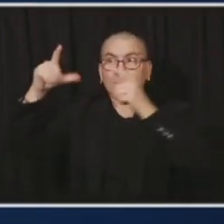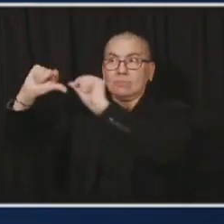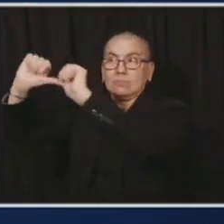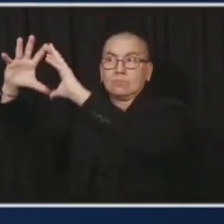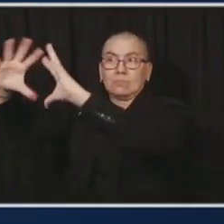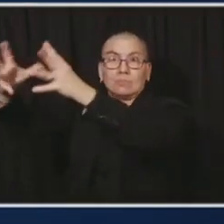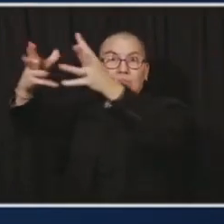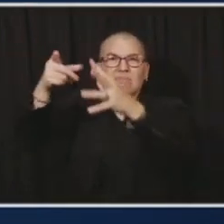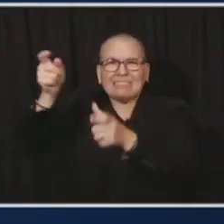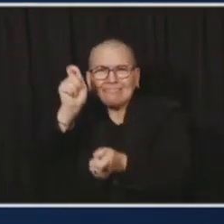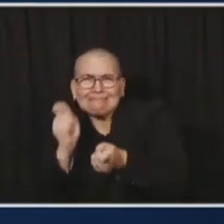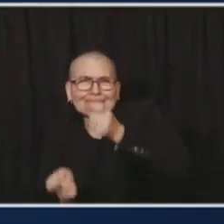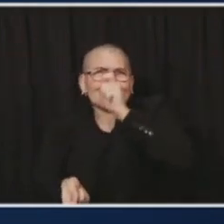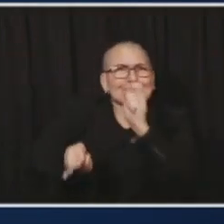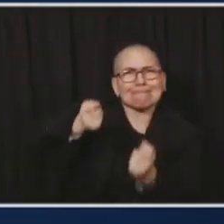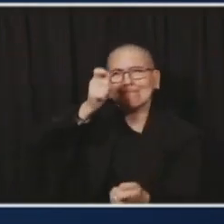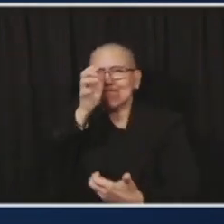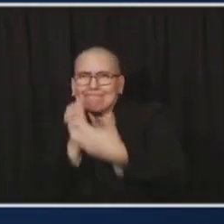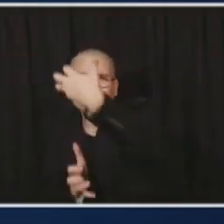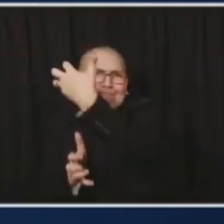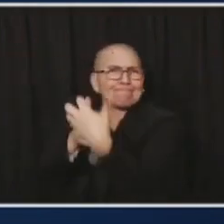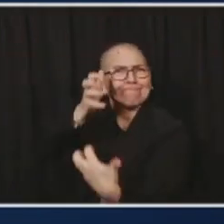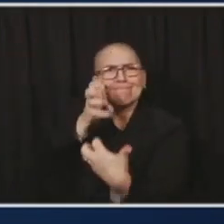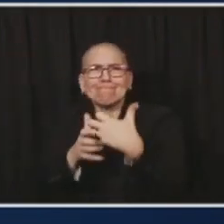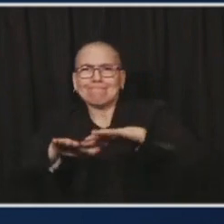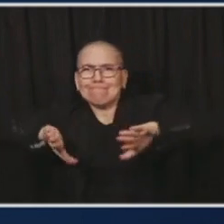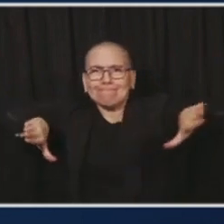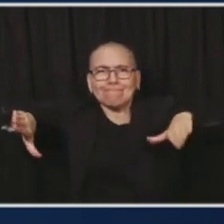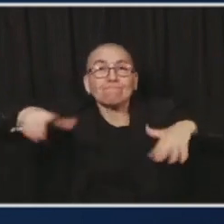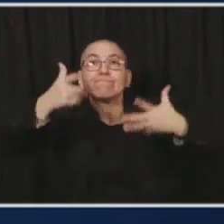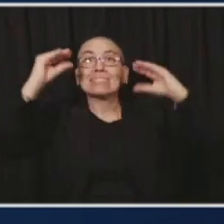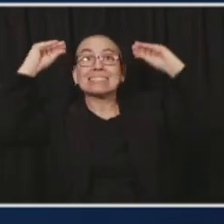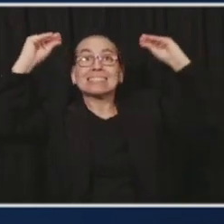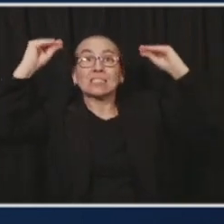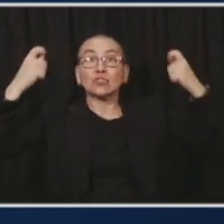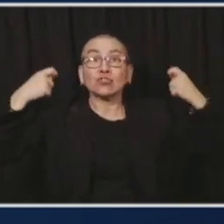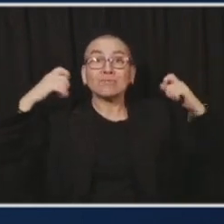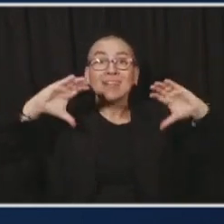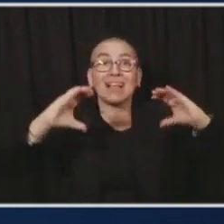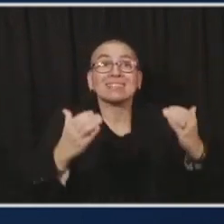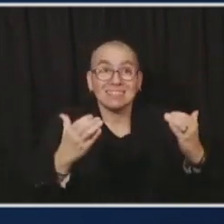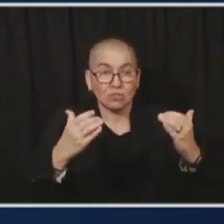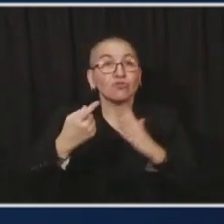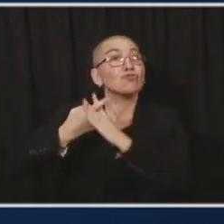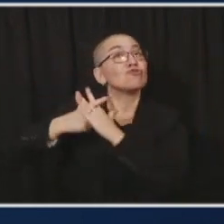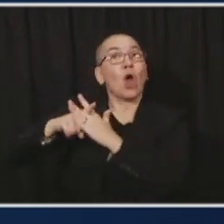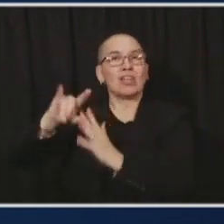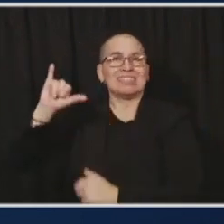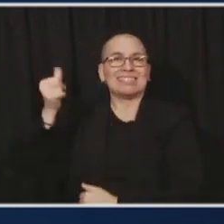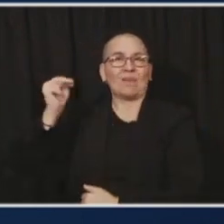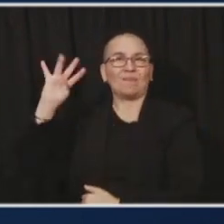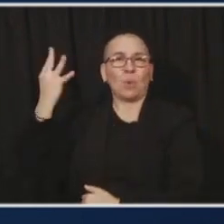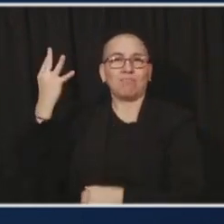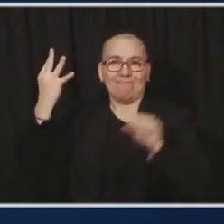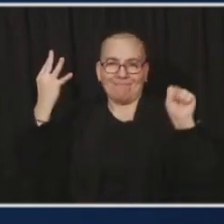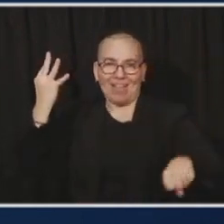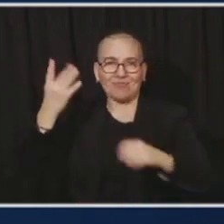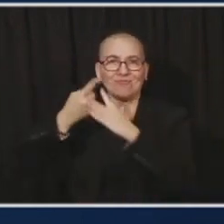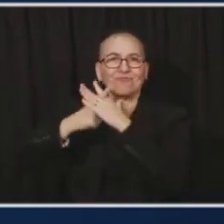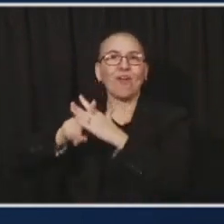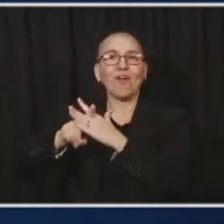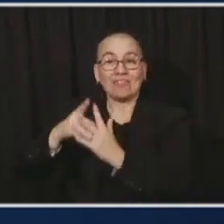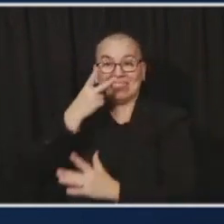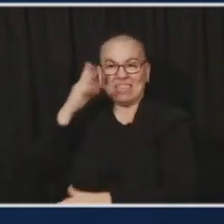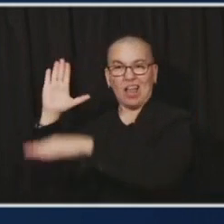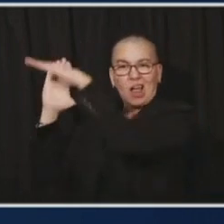distance the classes that you teach. We think you'd be able to come back on January 4th. And this next one on youth and adult sports, we need to get kids